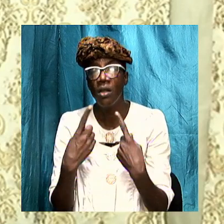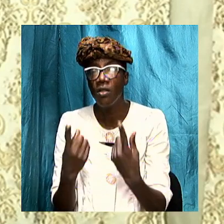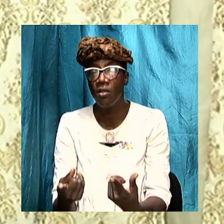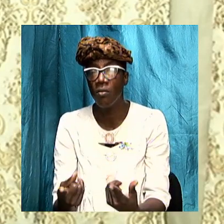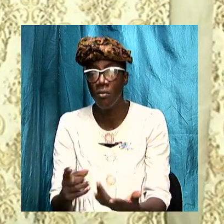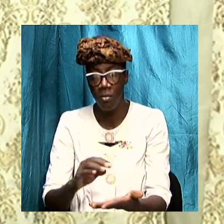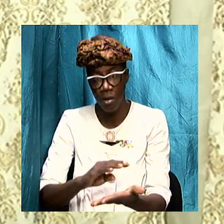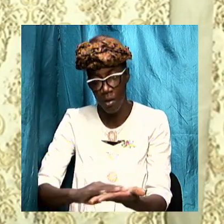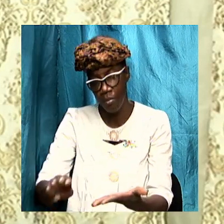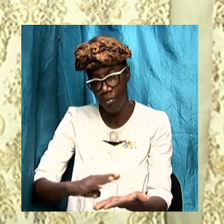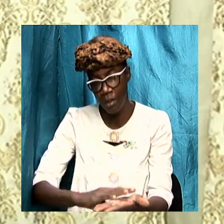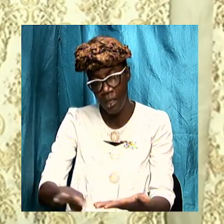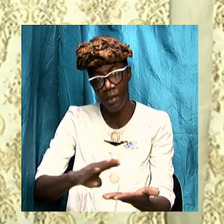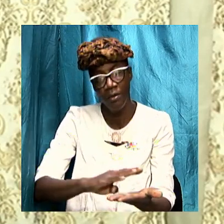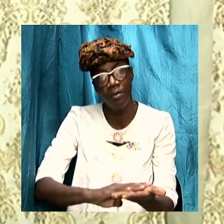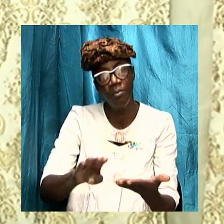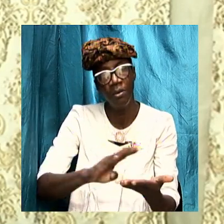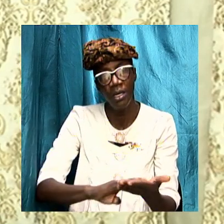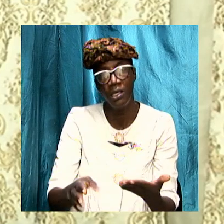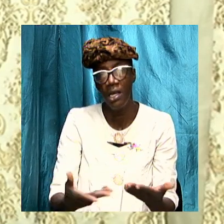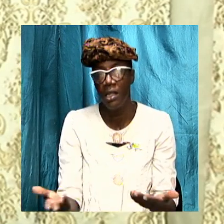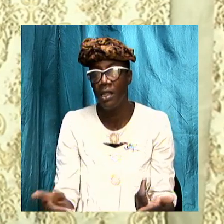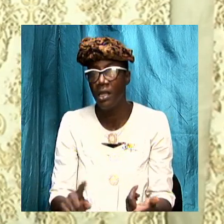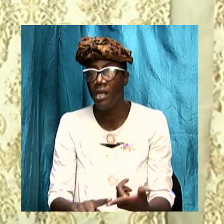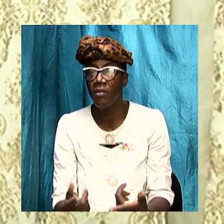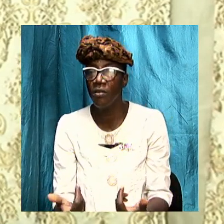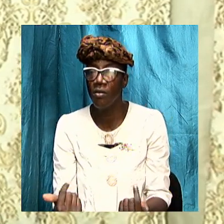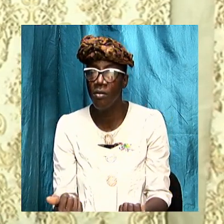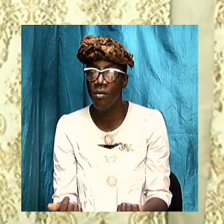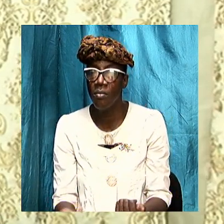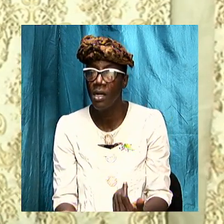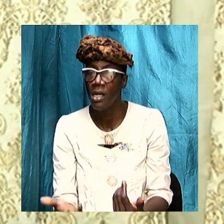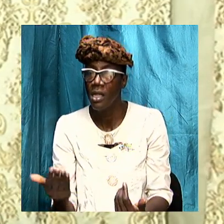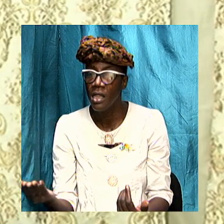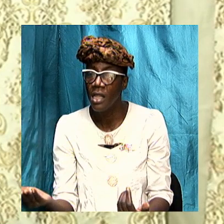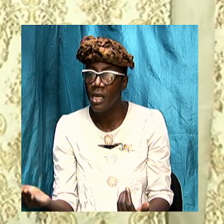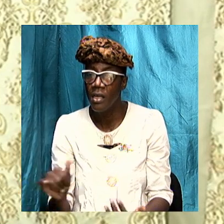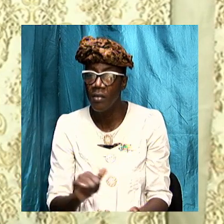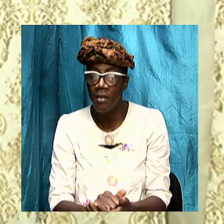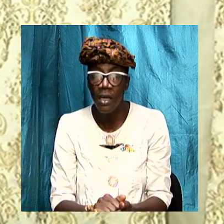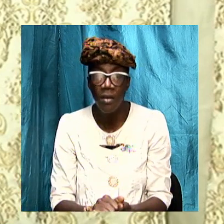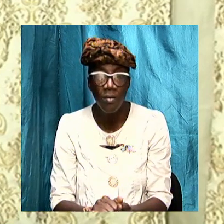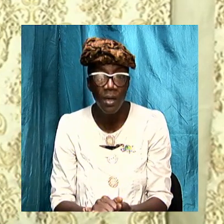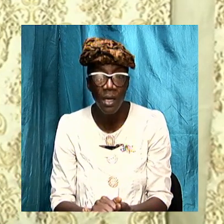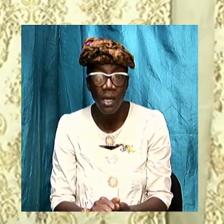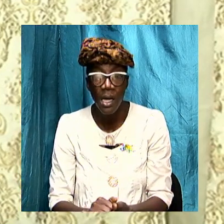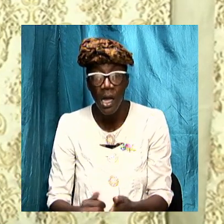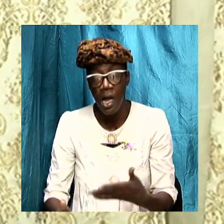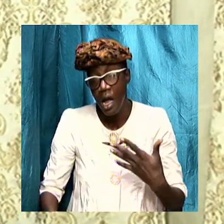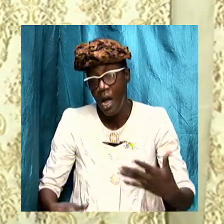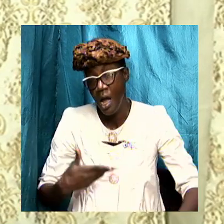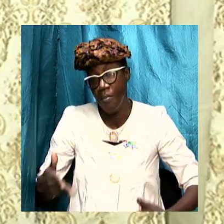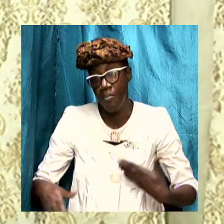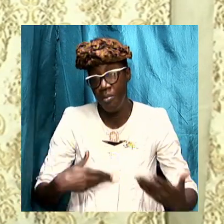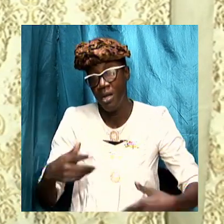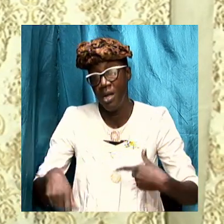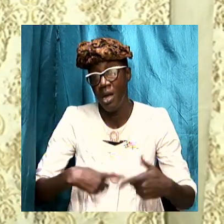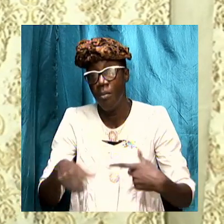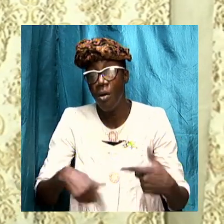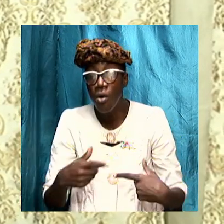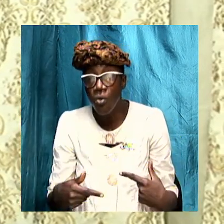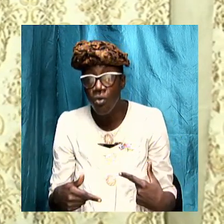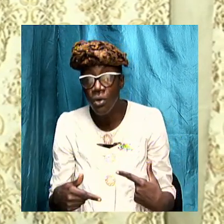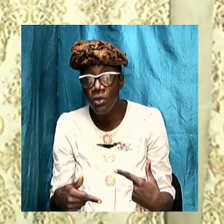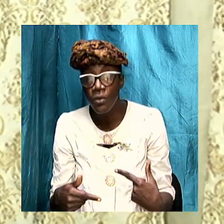that the things that are to come are things that we ought to be happy about and we ought